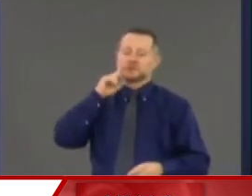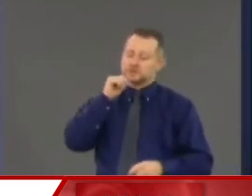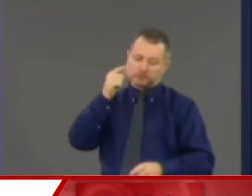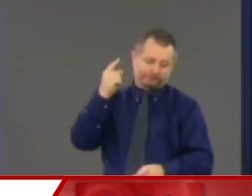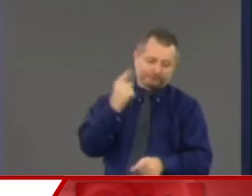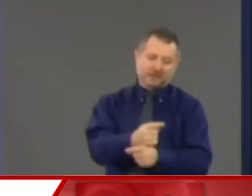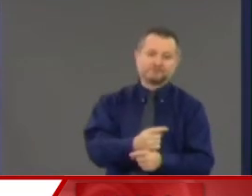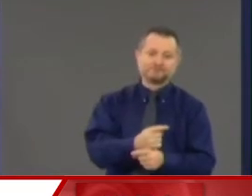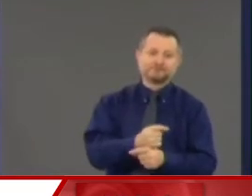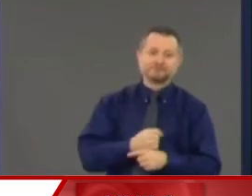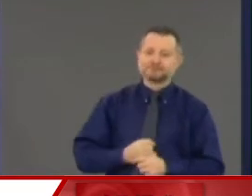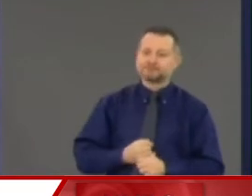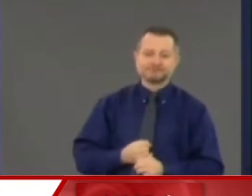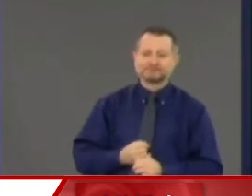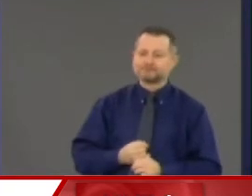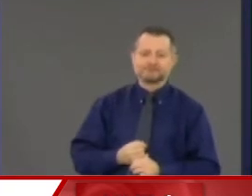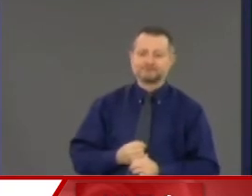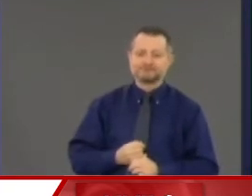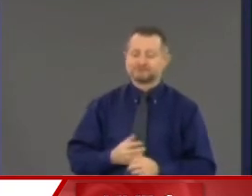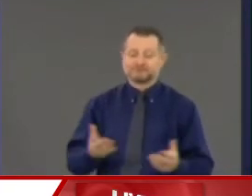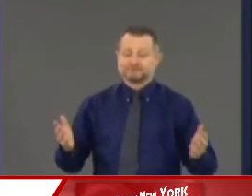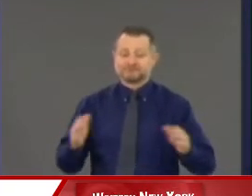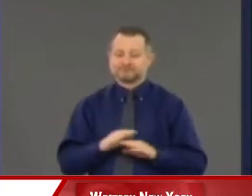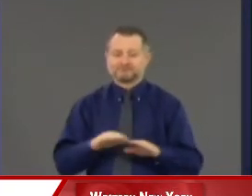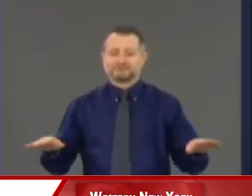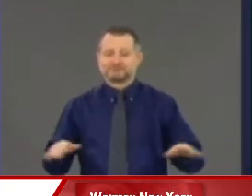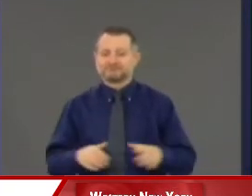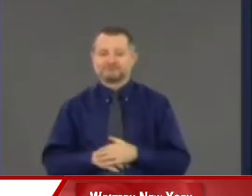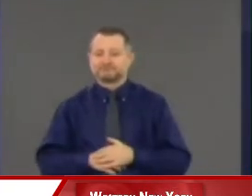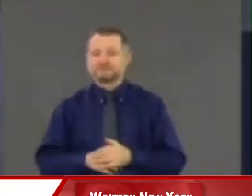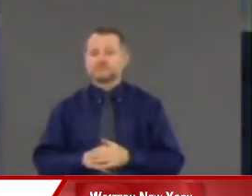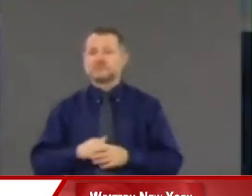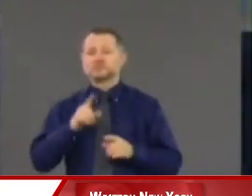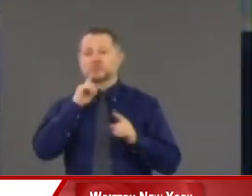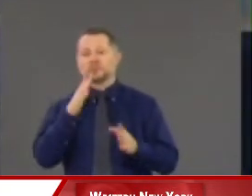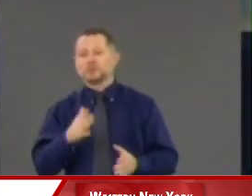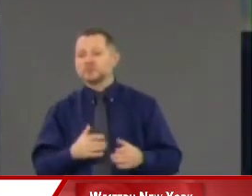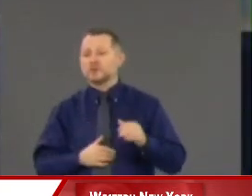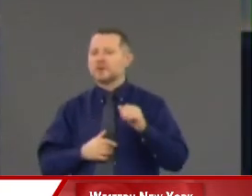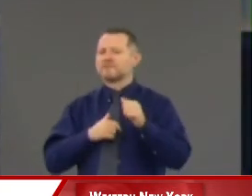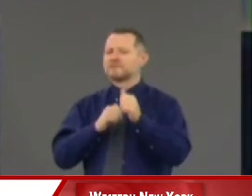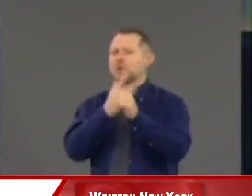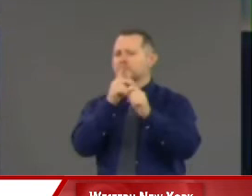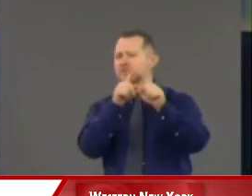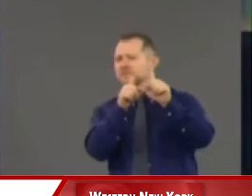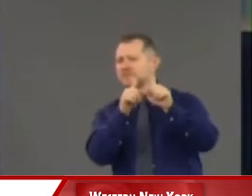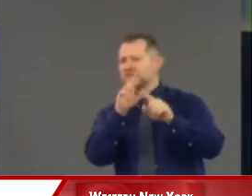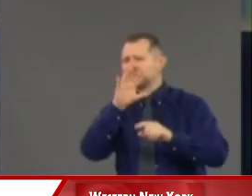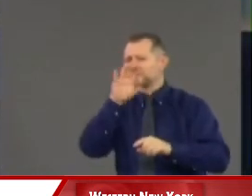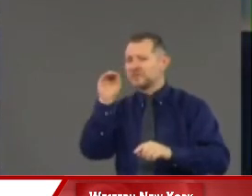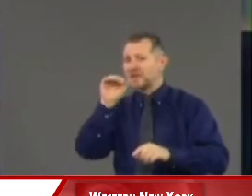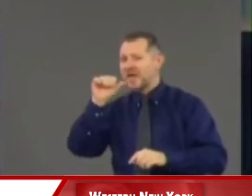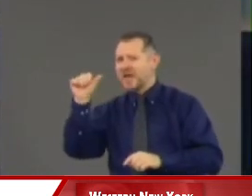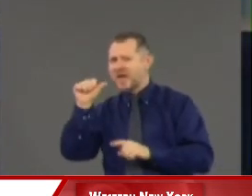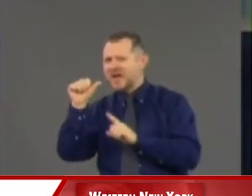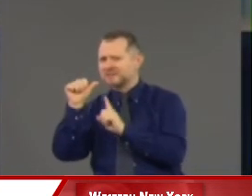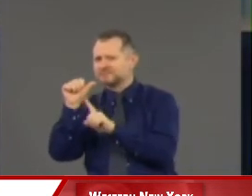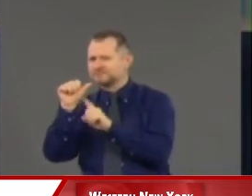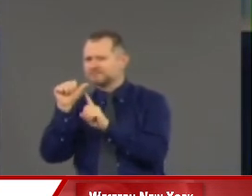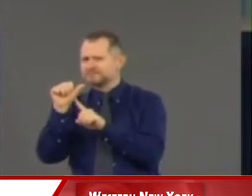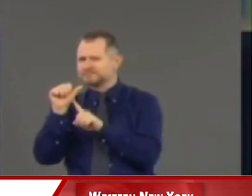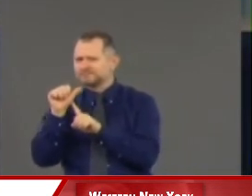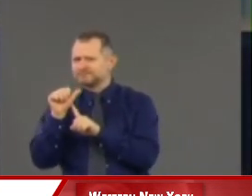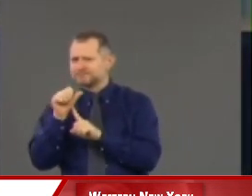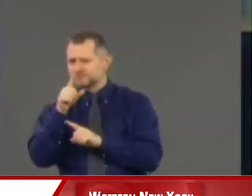on any level. Quick follow-up on 50A, and just to clarify your position, whether you support